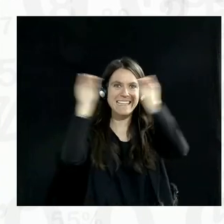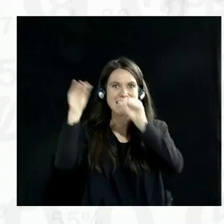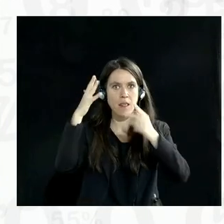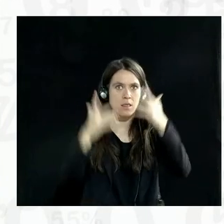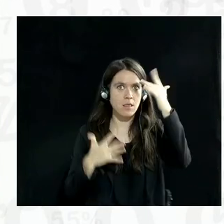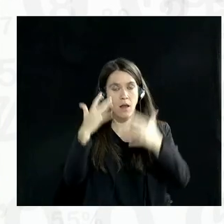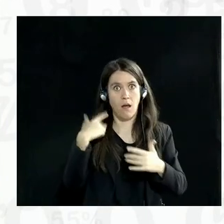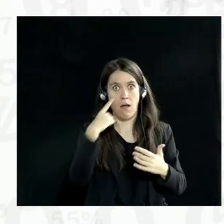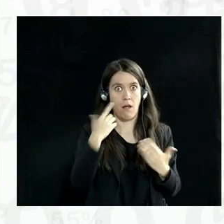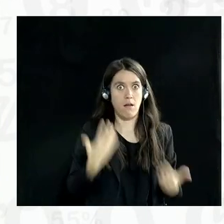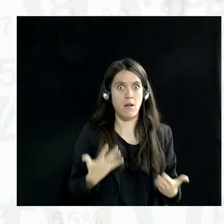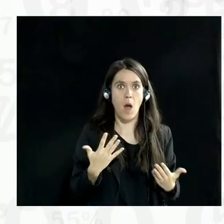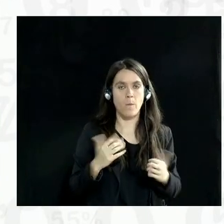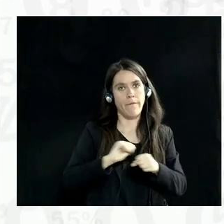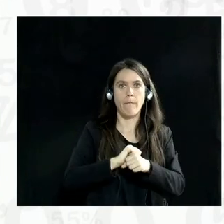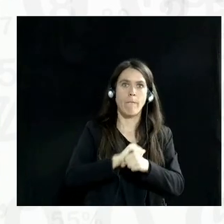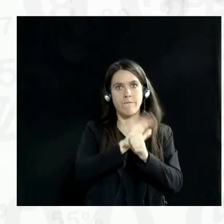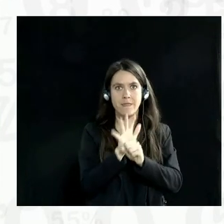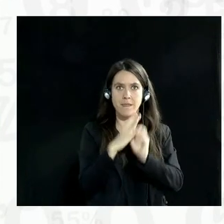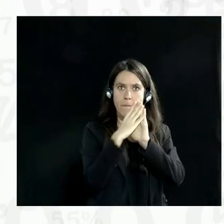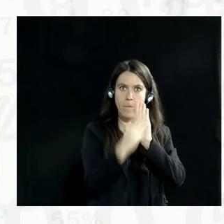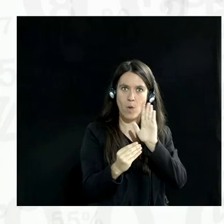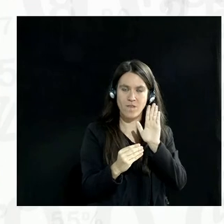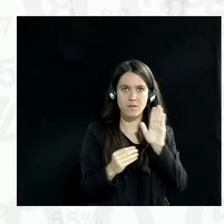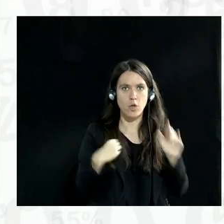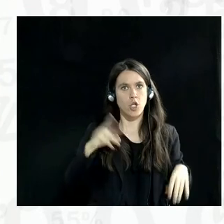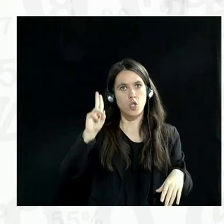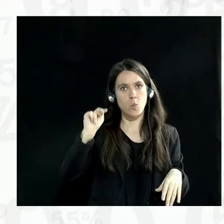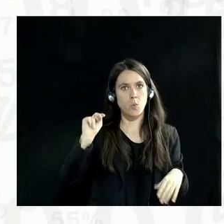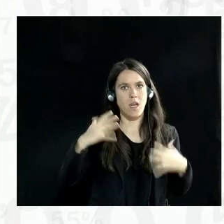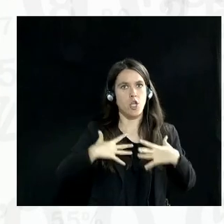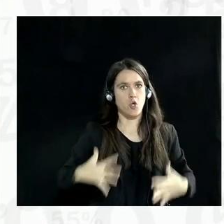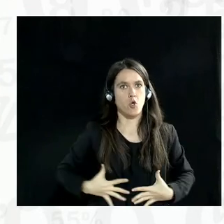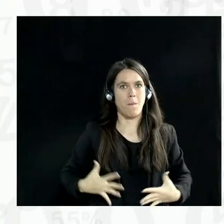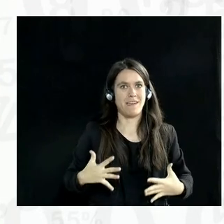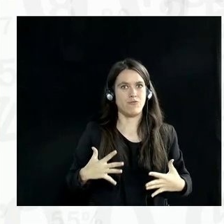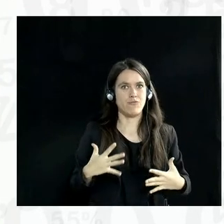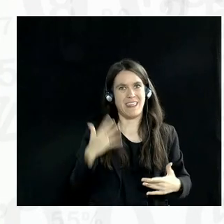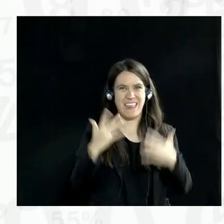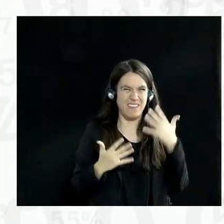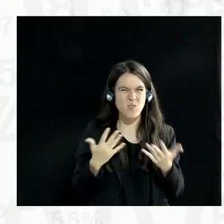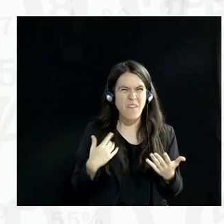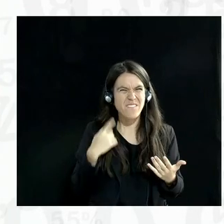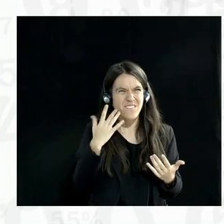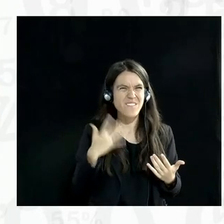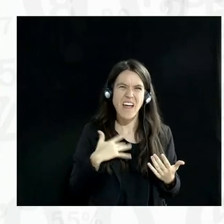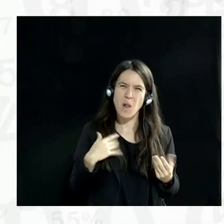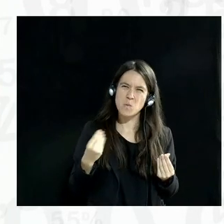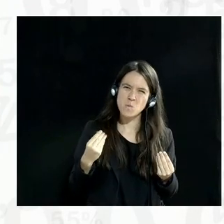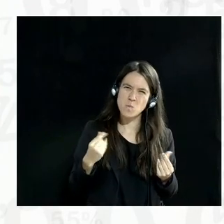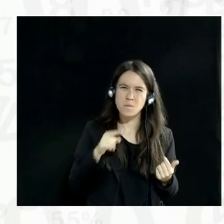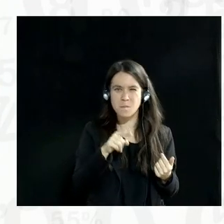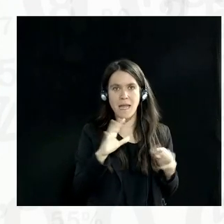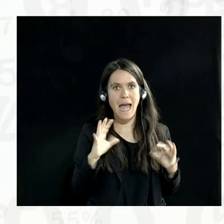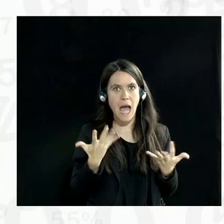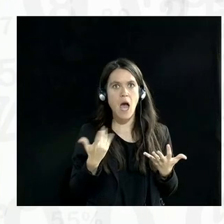COVID models now through the UN humanitarian data exchange. So I think this sort of connection around how